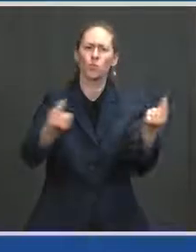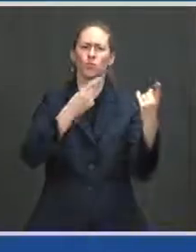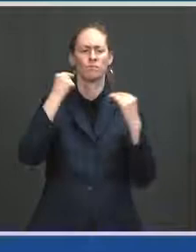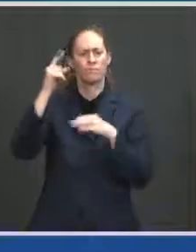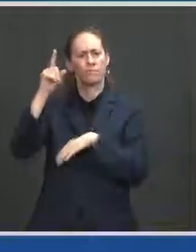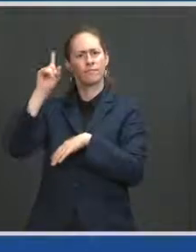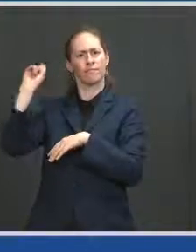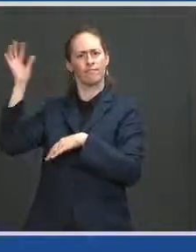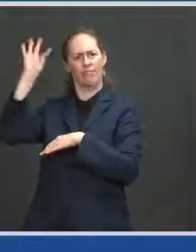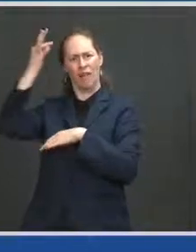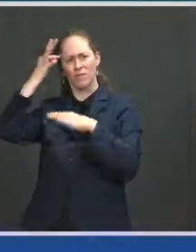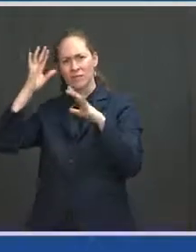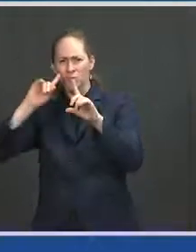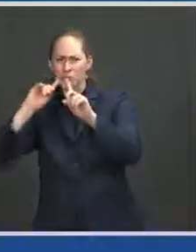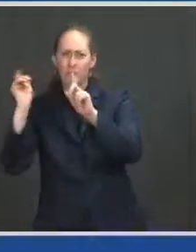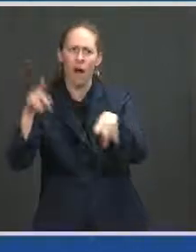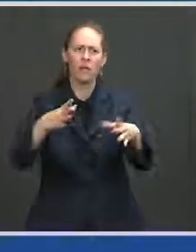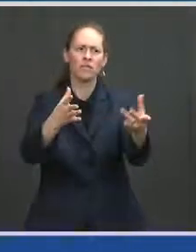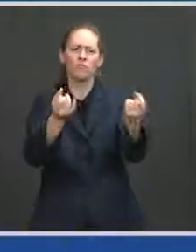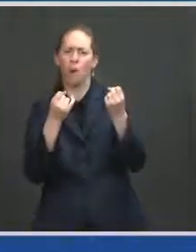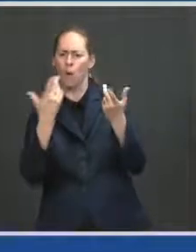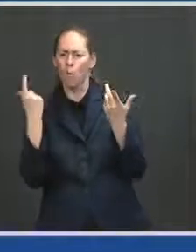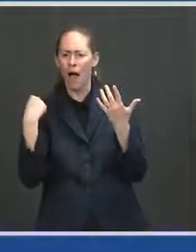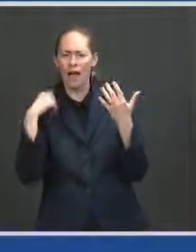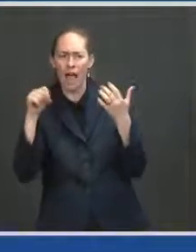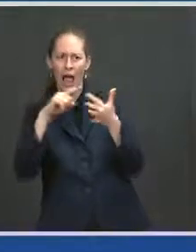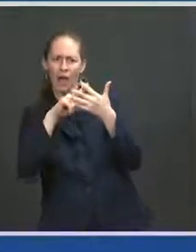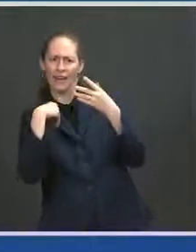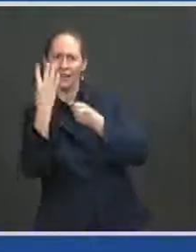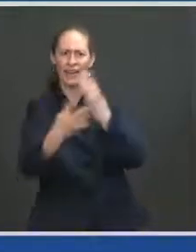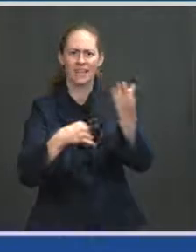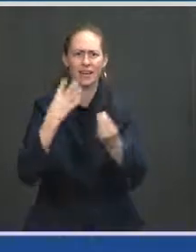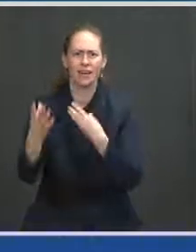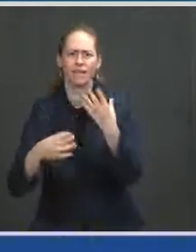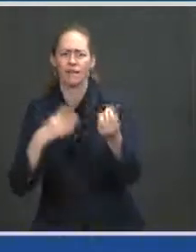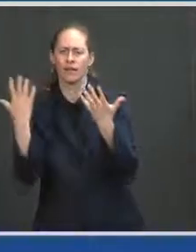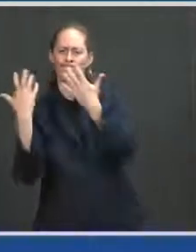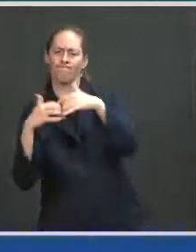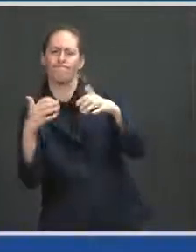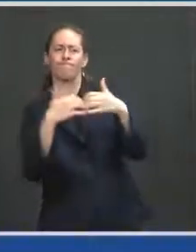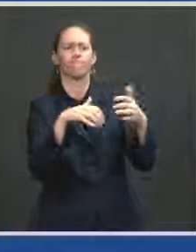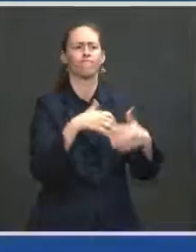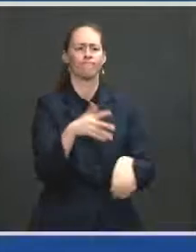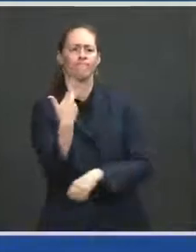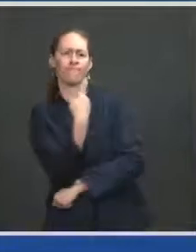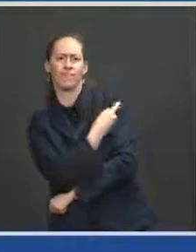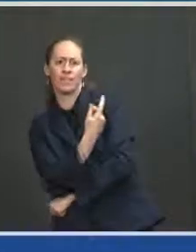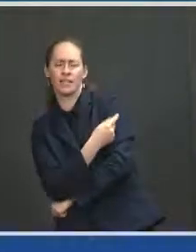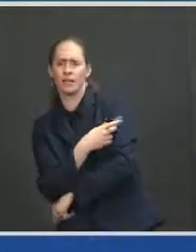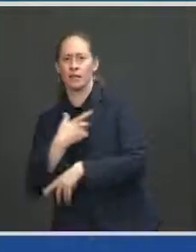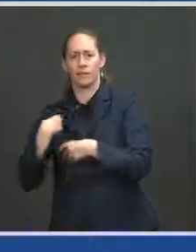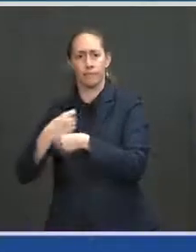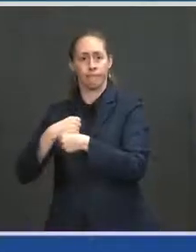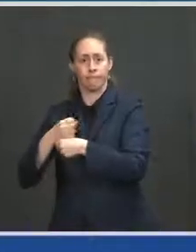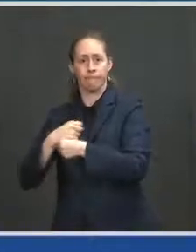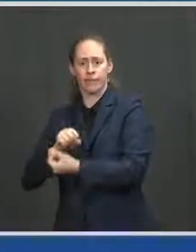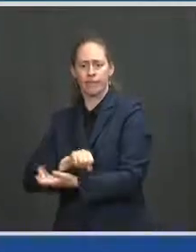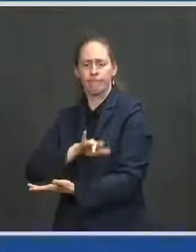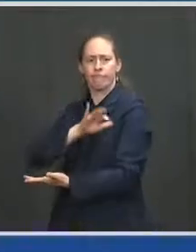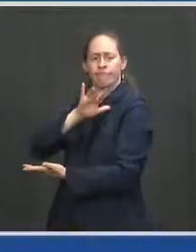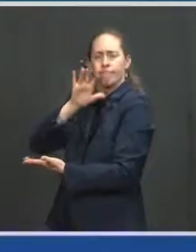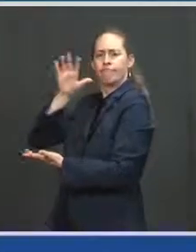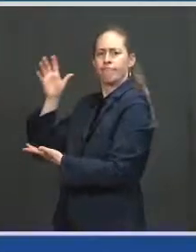to get this done. We experienced the production and expanded it in a significant way in lifesaving vaccines